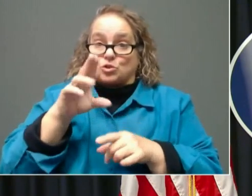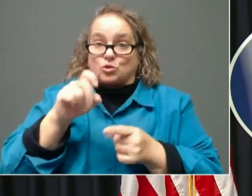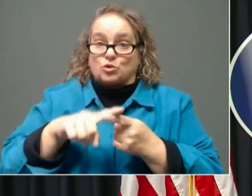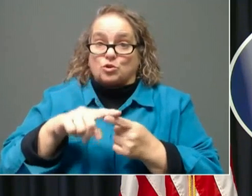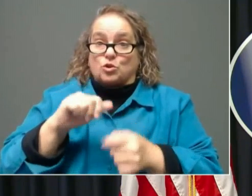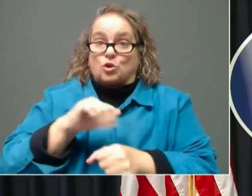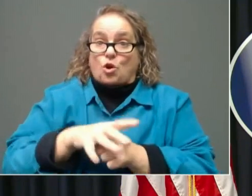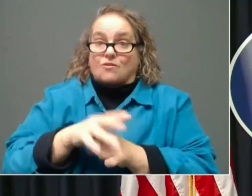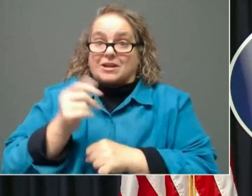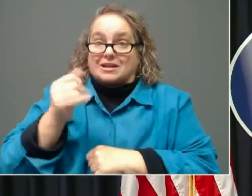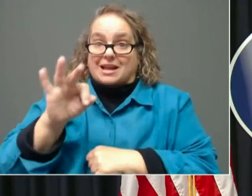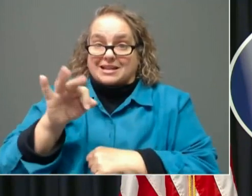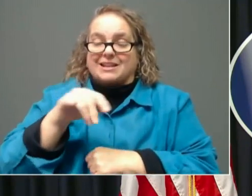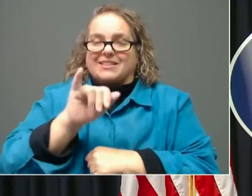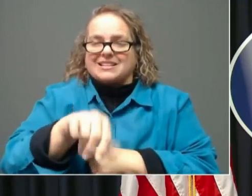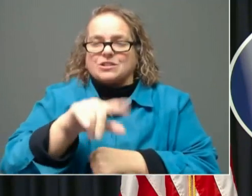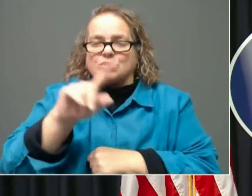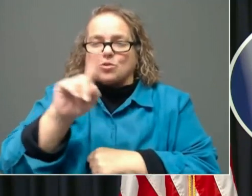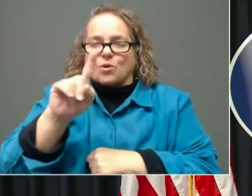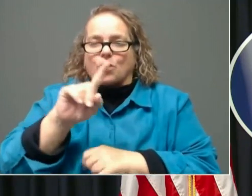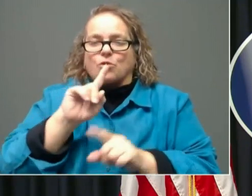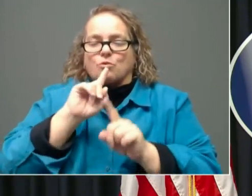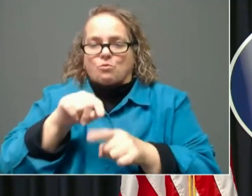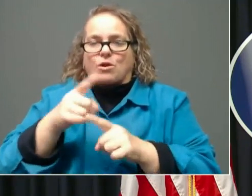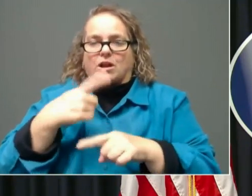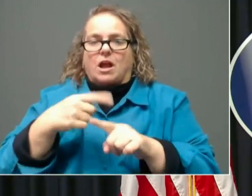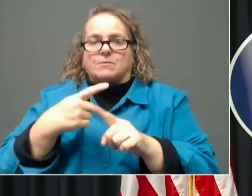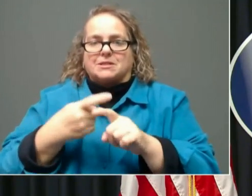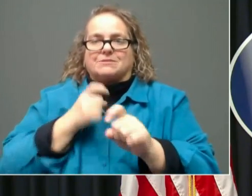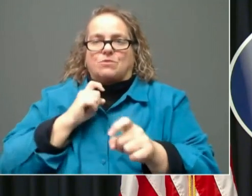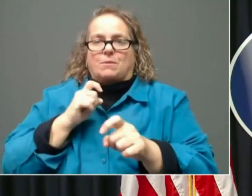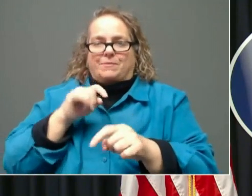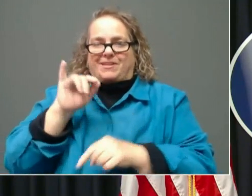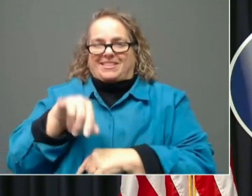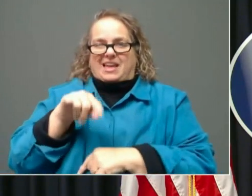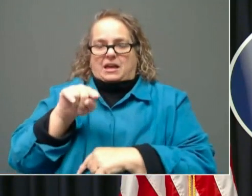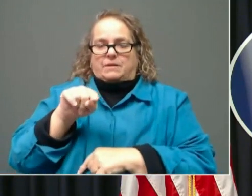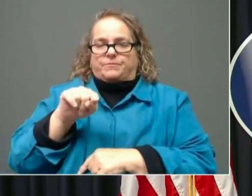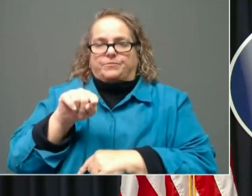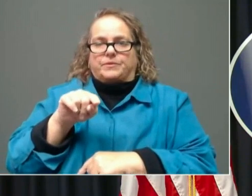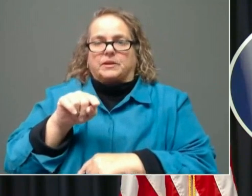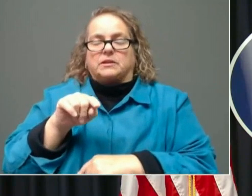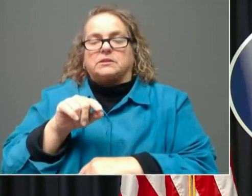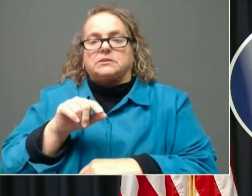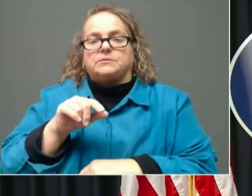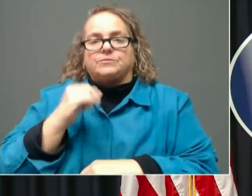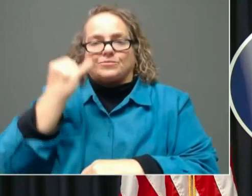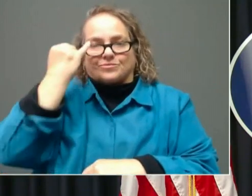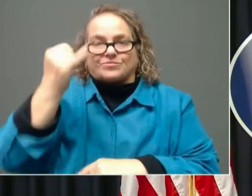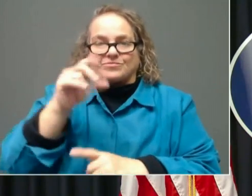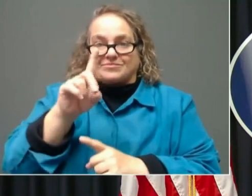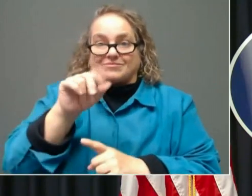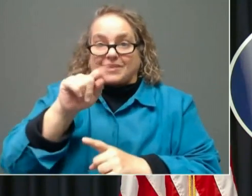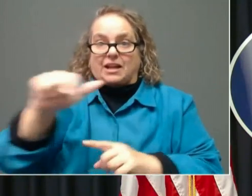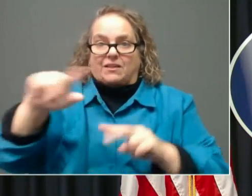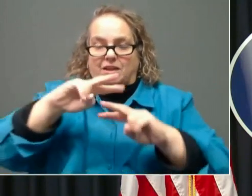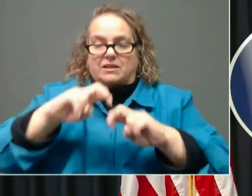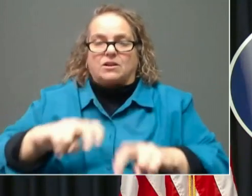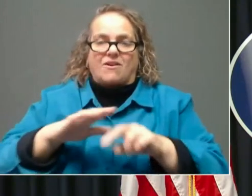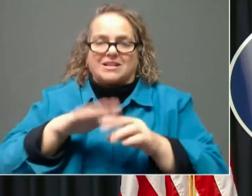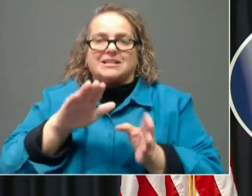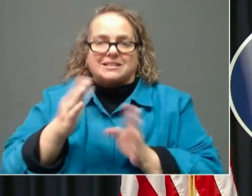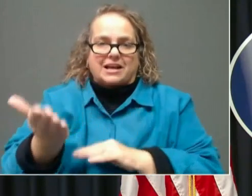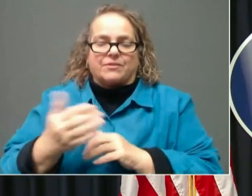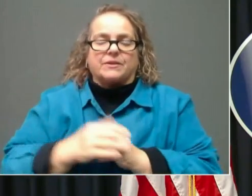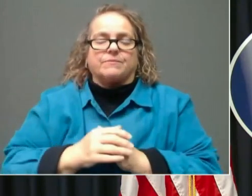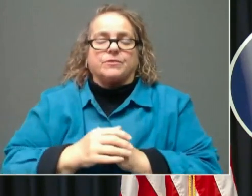where the report comes in on the data on death. Two individuals